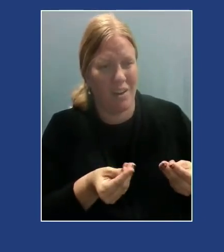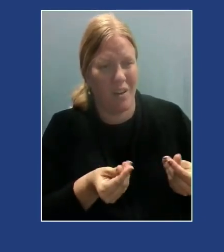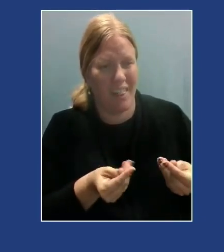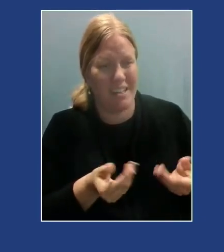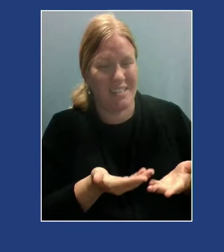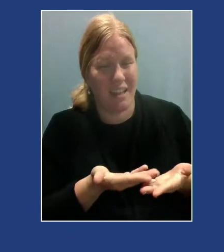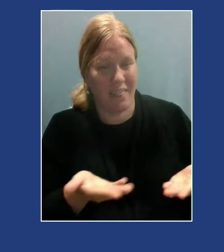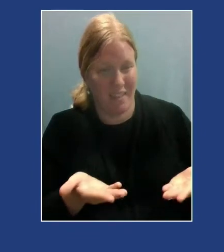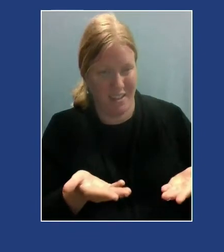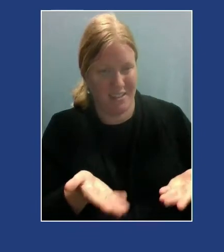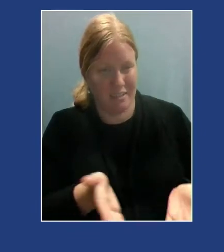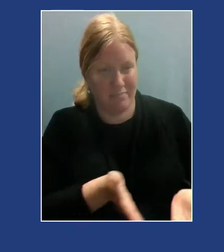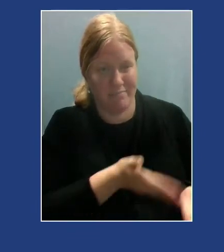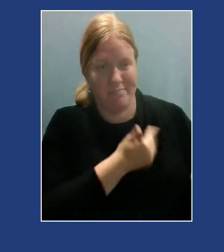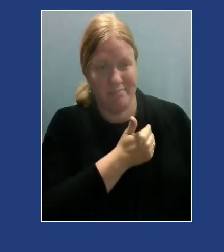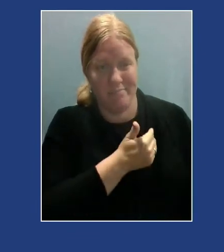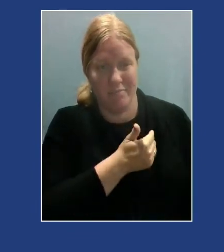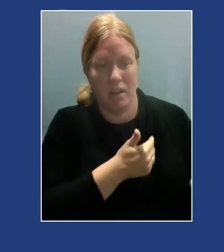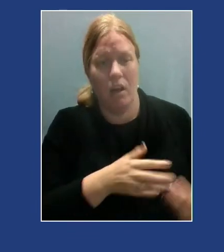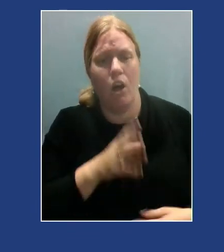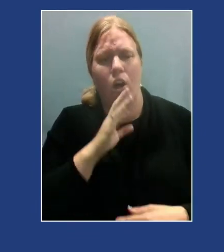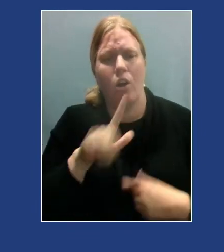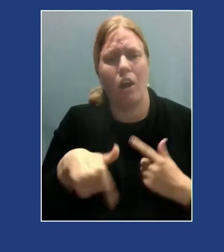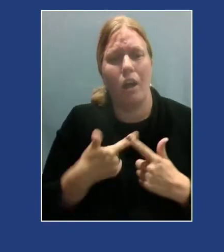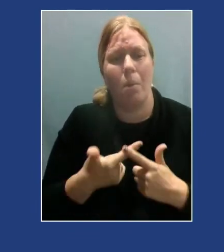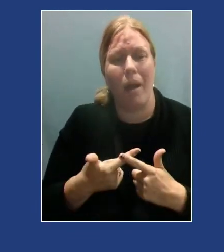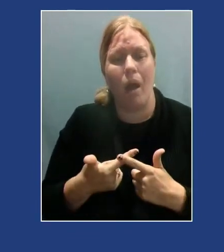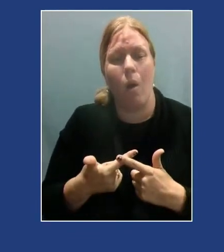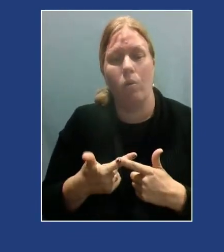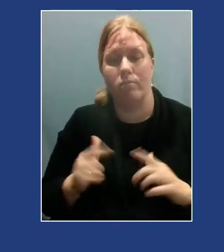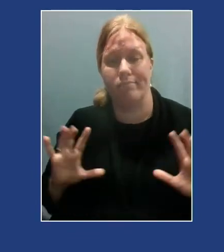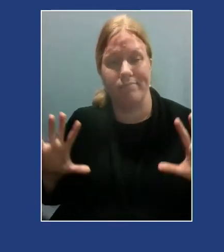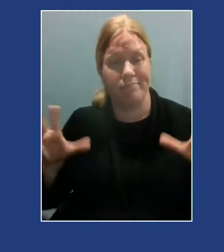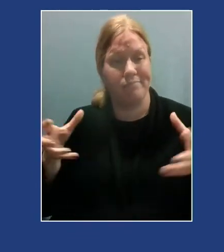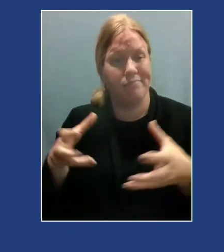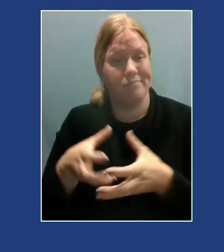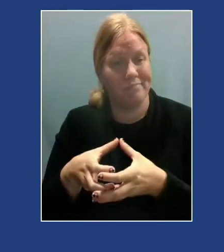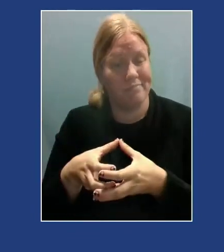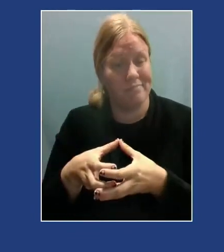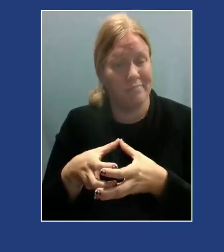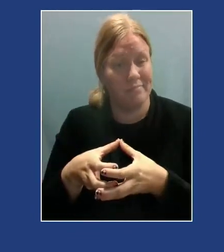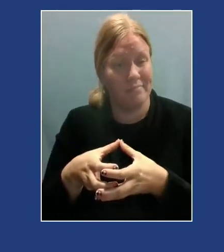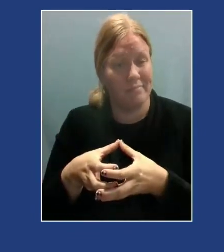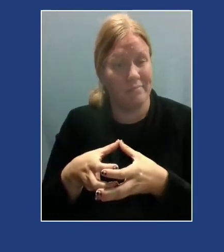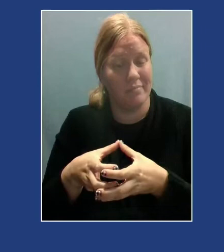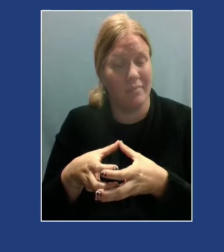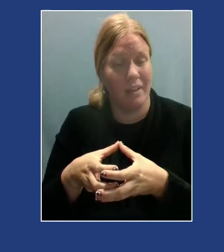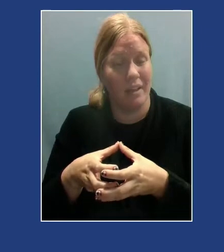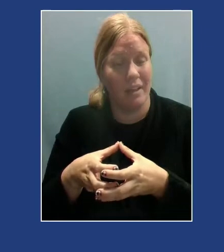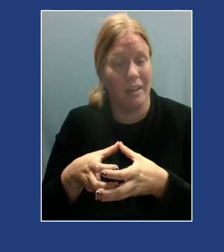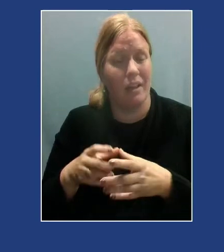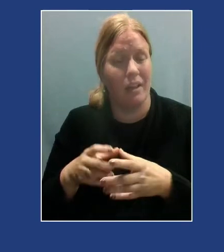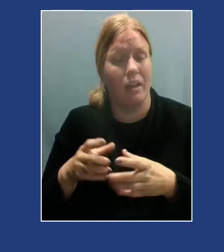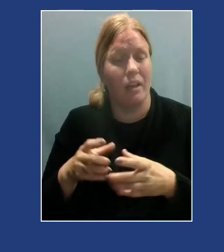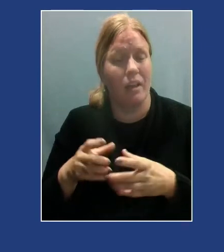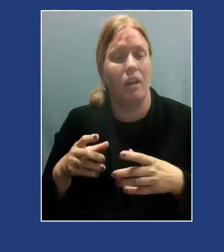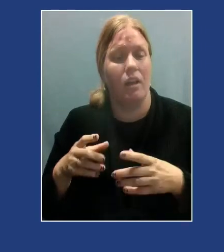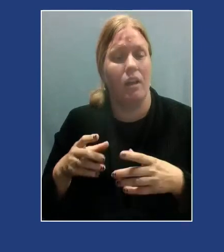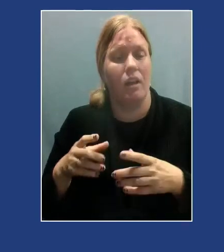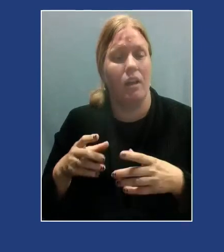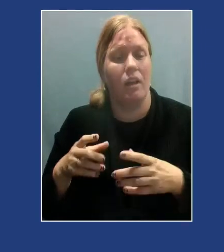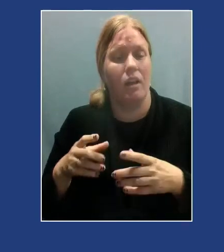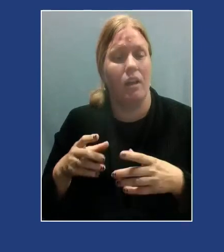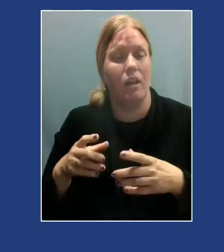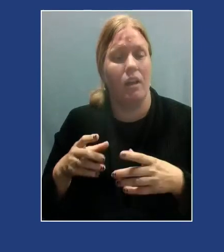We're talking about collectivism. It's the idea of interdependence and mutual cooperation. We're